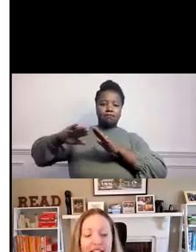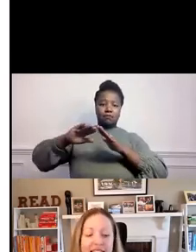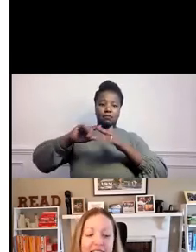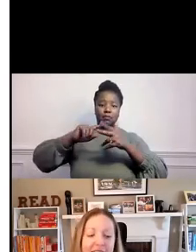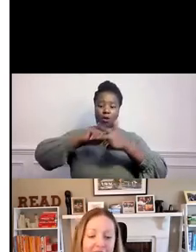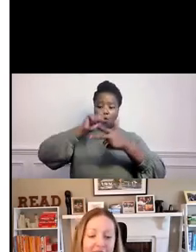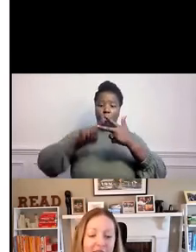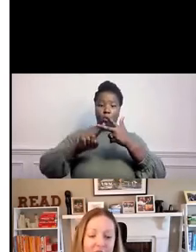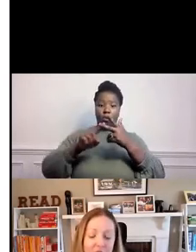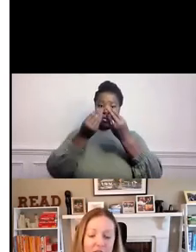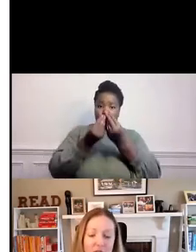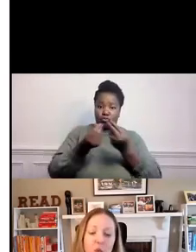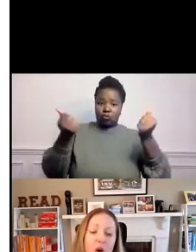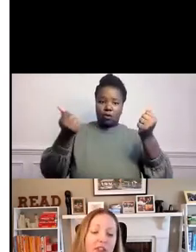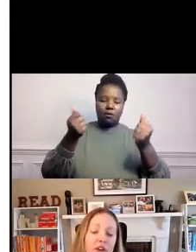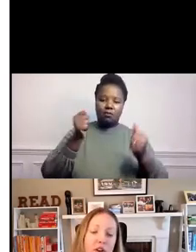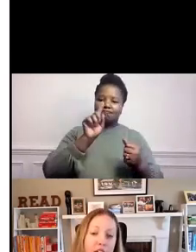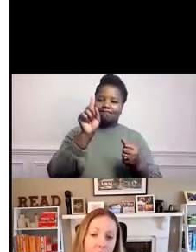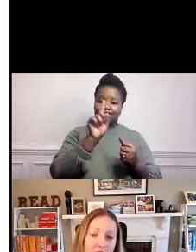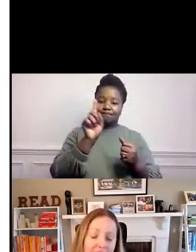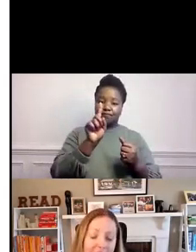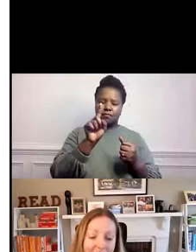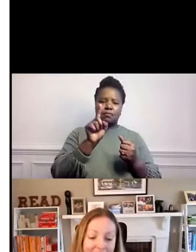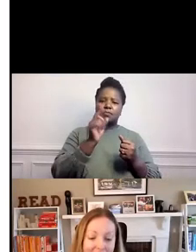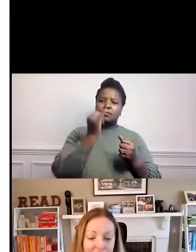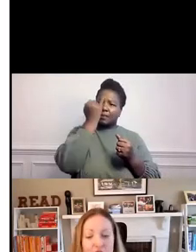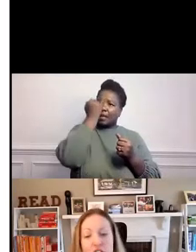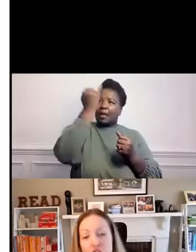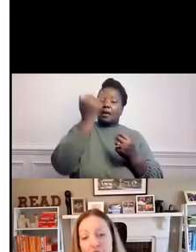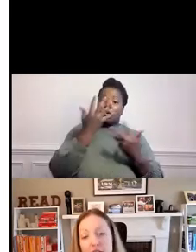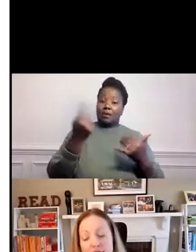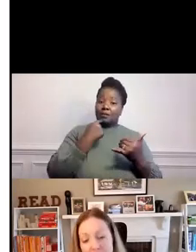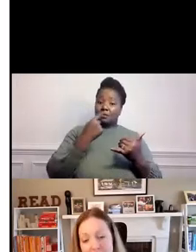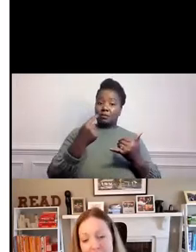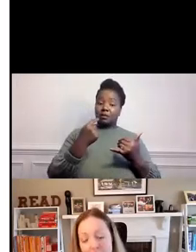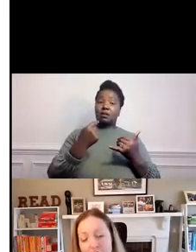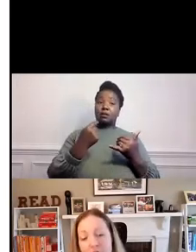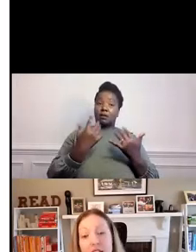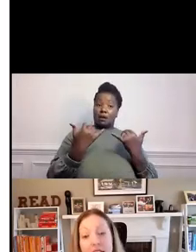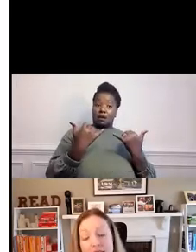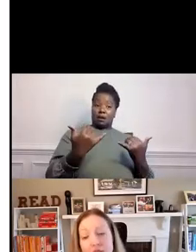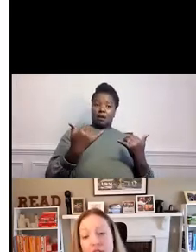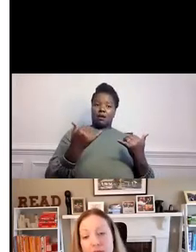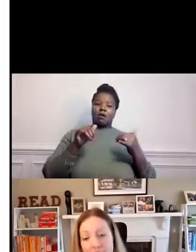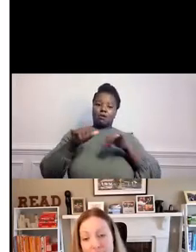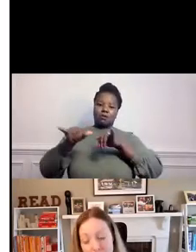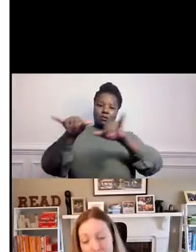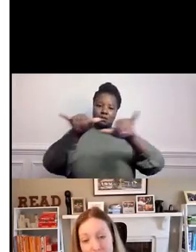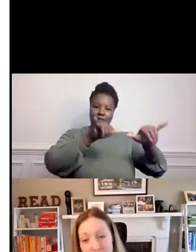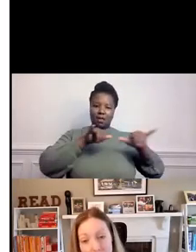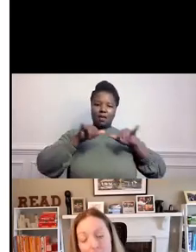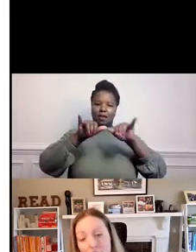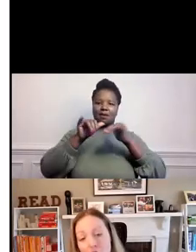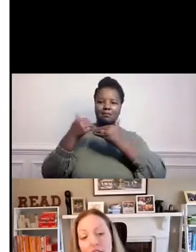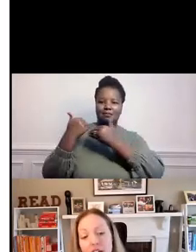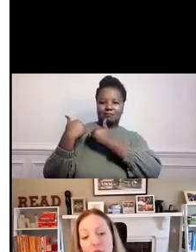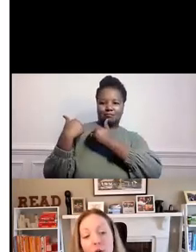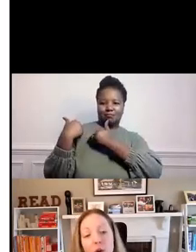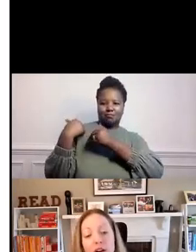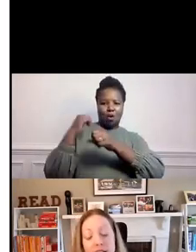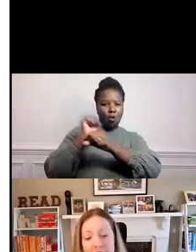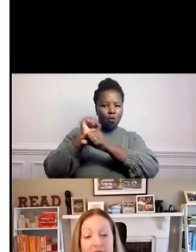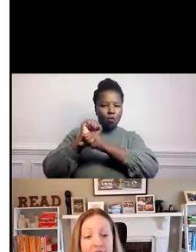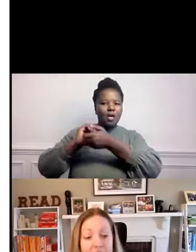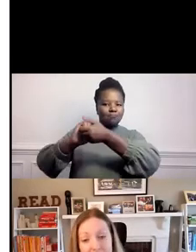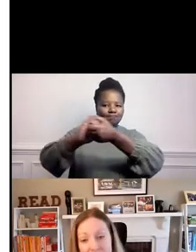But the idea here is whether or not we can act out of a shared sense of collective responsibility looking